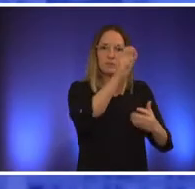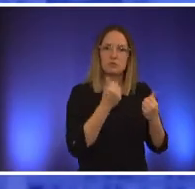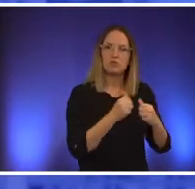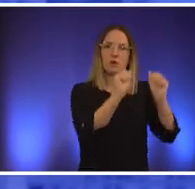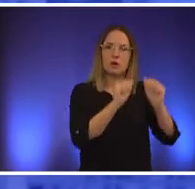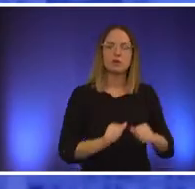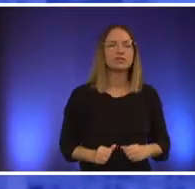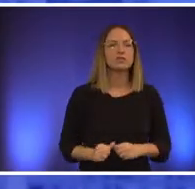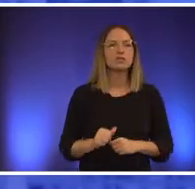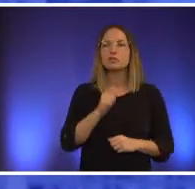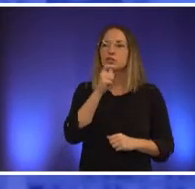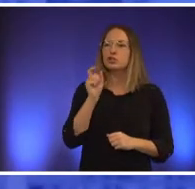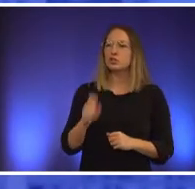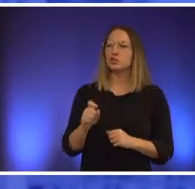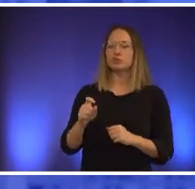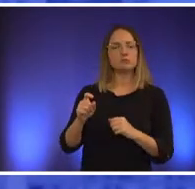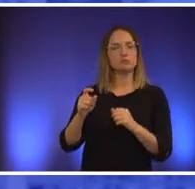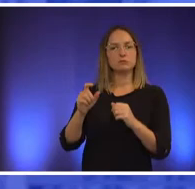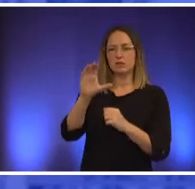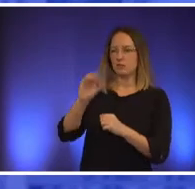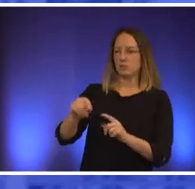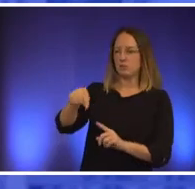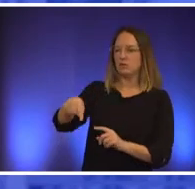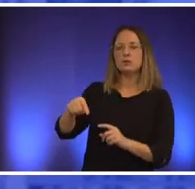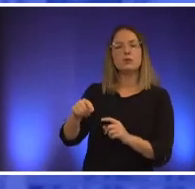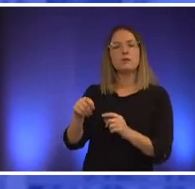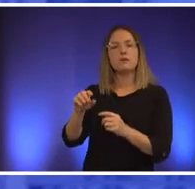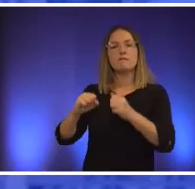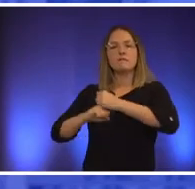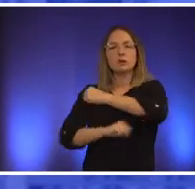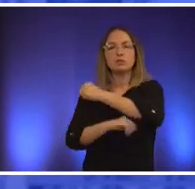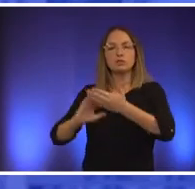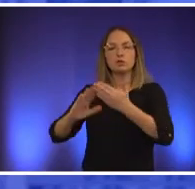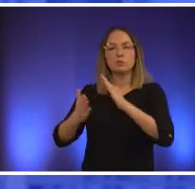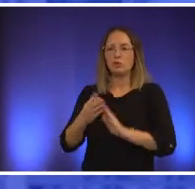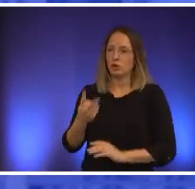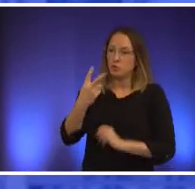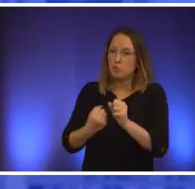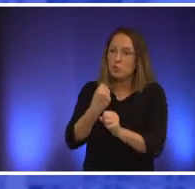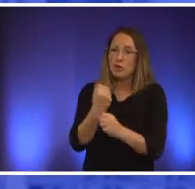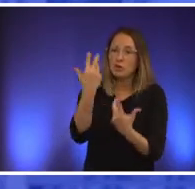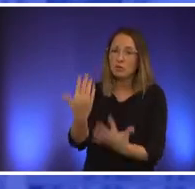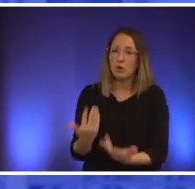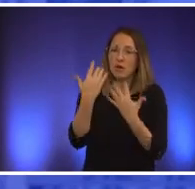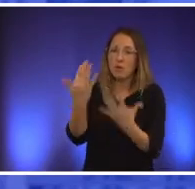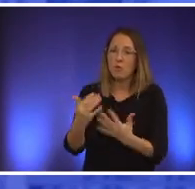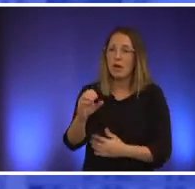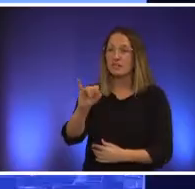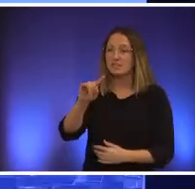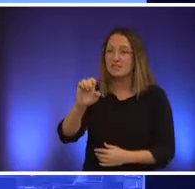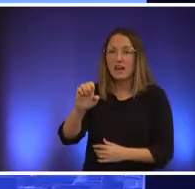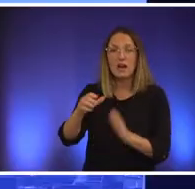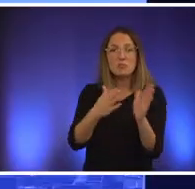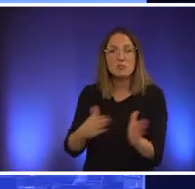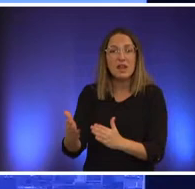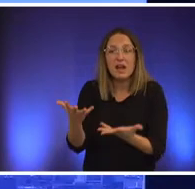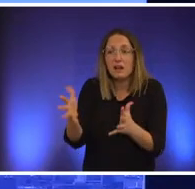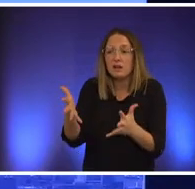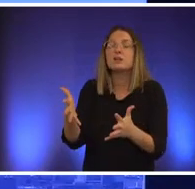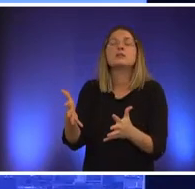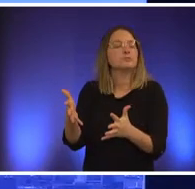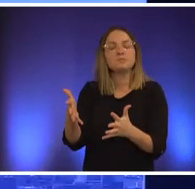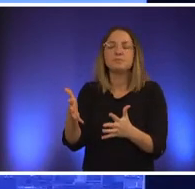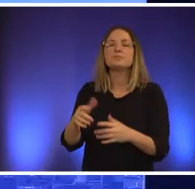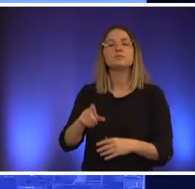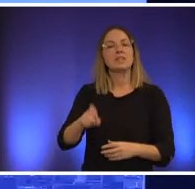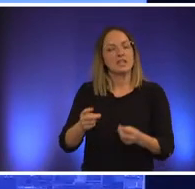two years to get a site plan approved but that's the way it works right now we need to move urgency and move forward and if your project is going to be